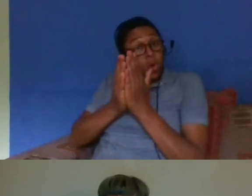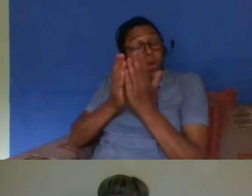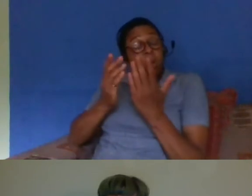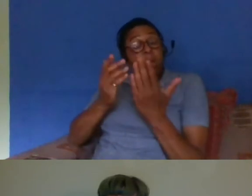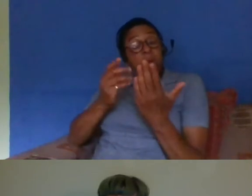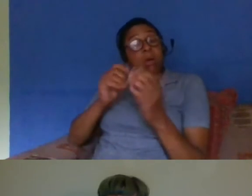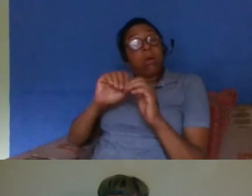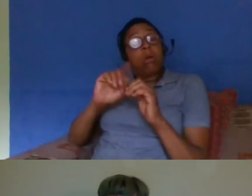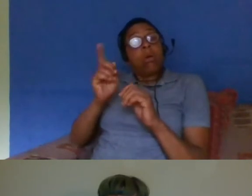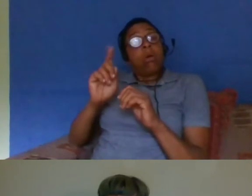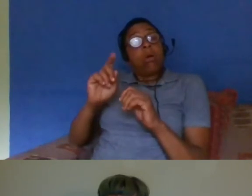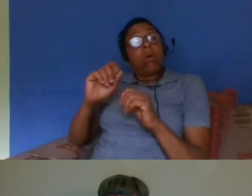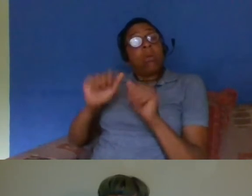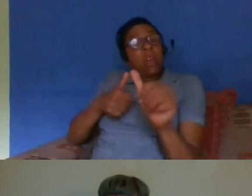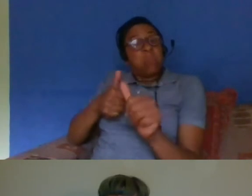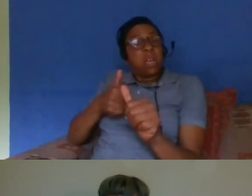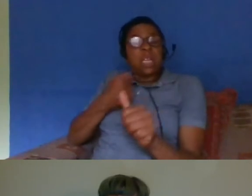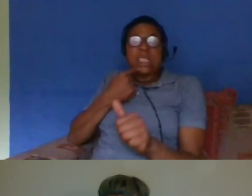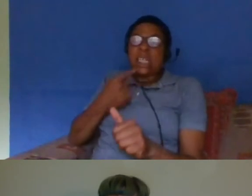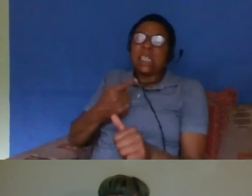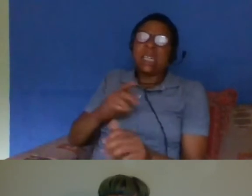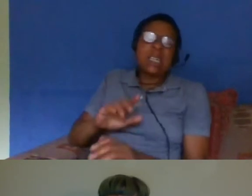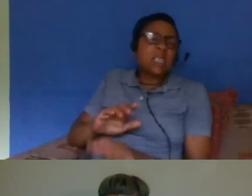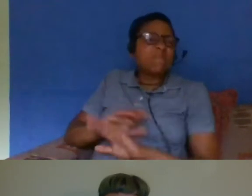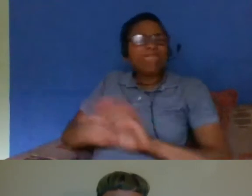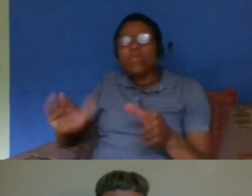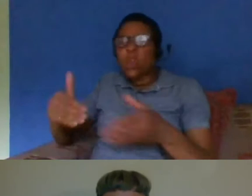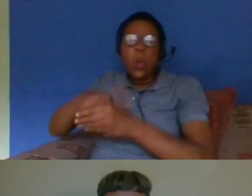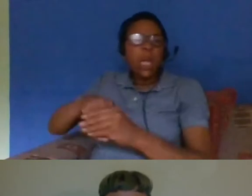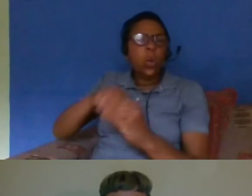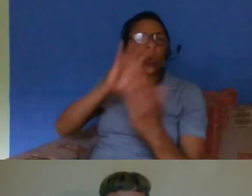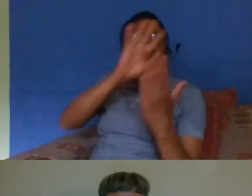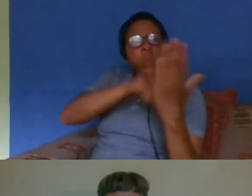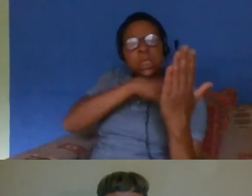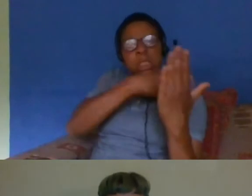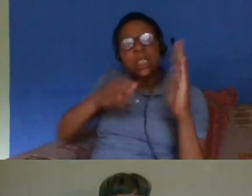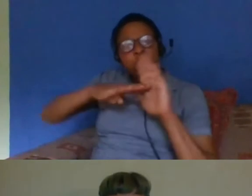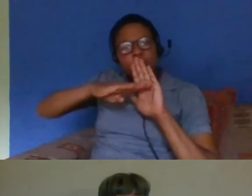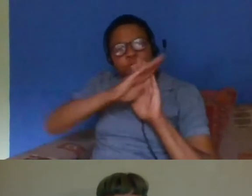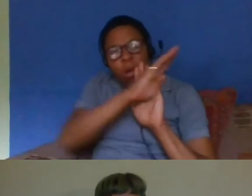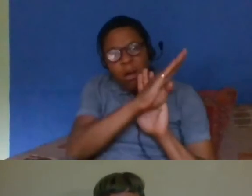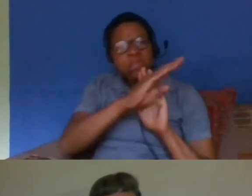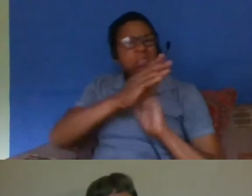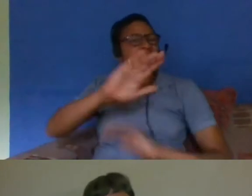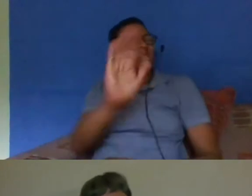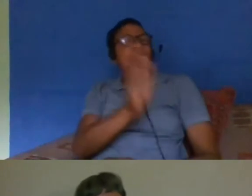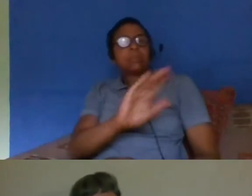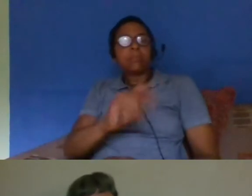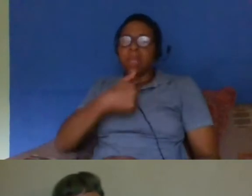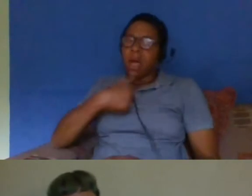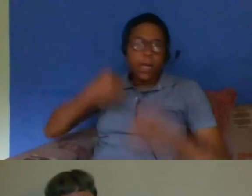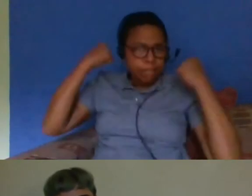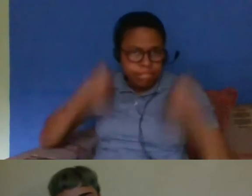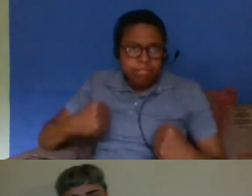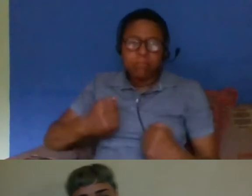unenthusiastic about me including any charts um and i kind of i stood my ground and there were a few that i really wanted to to